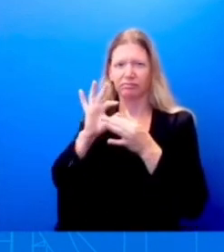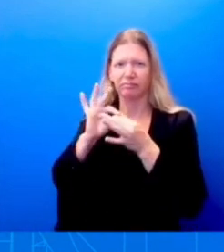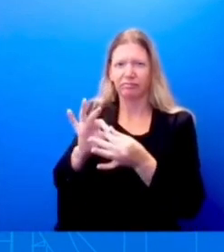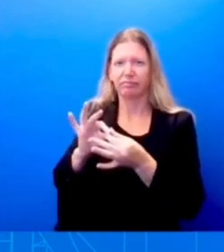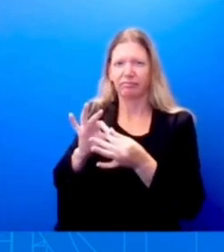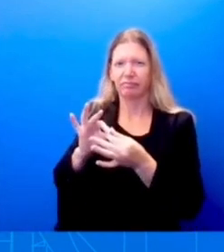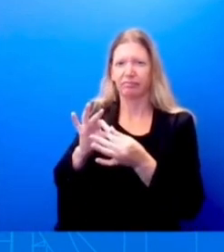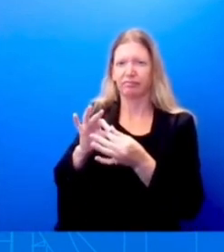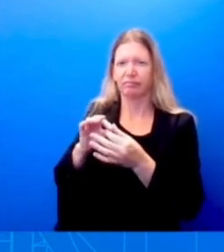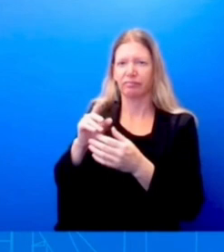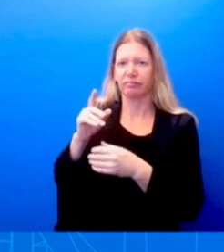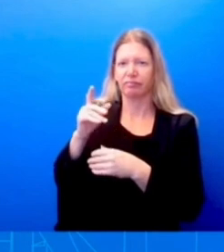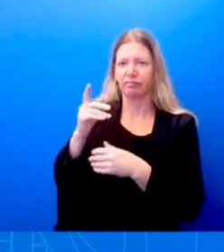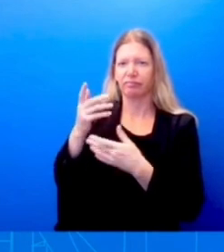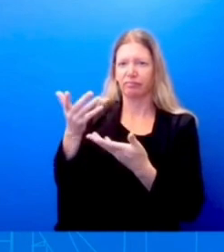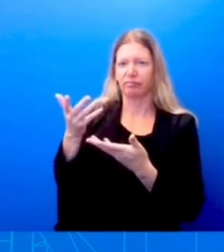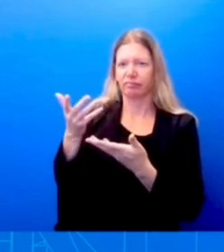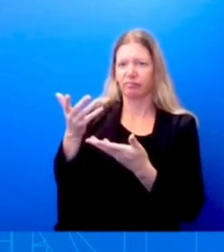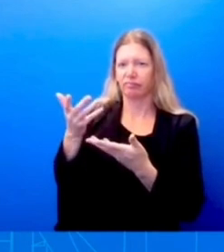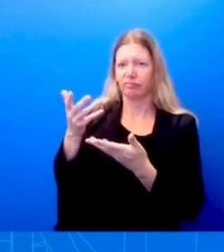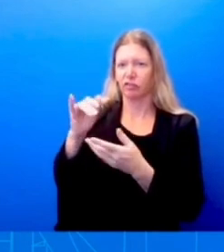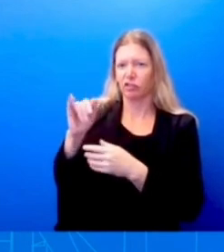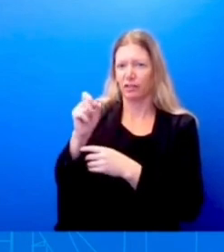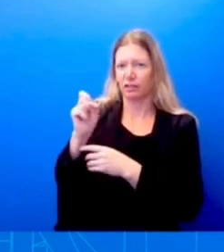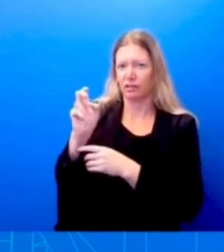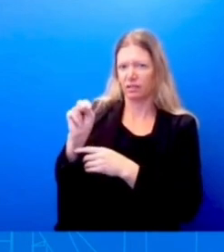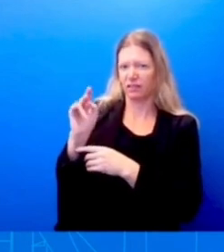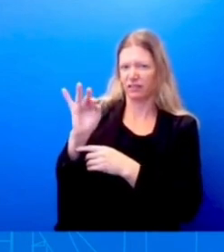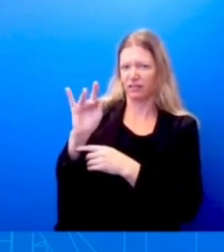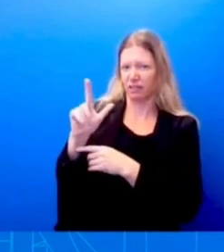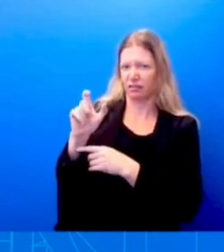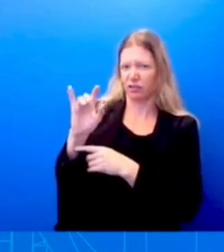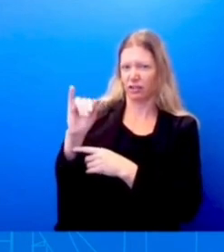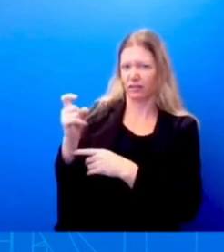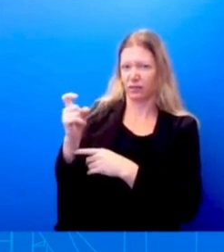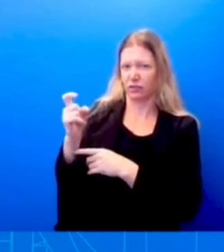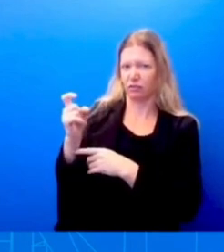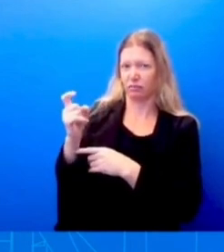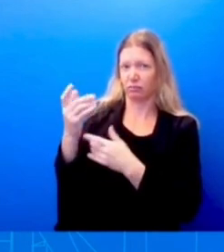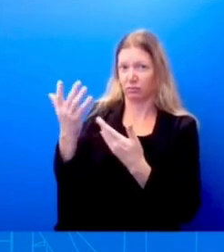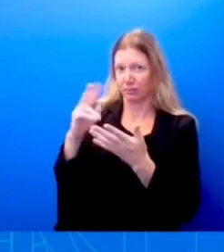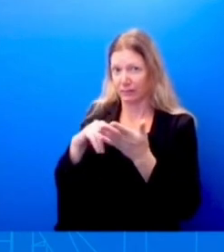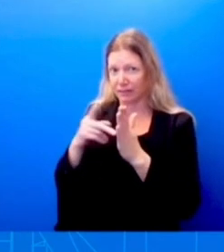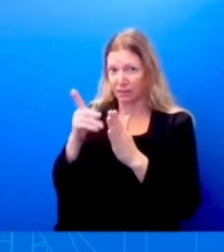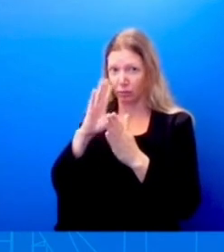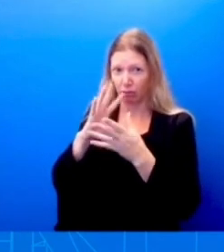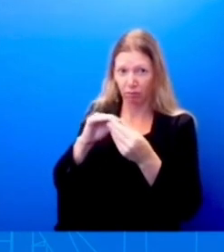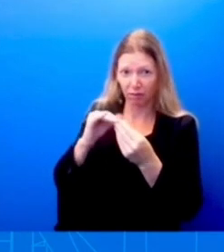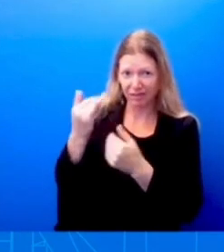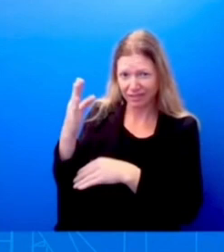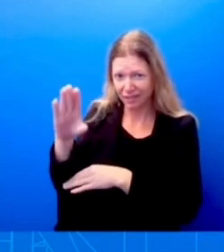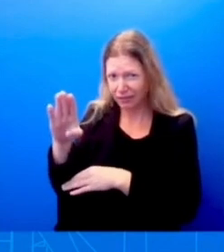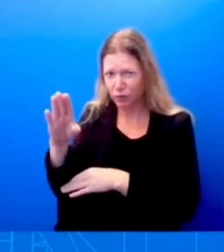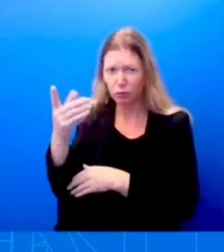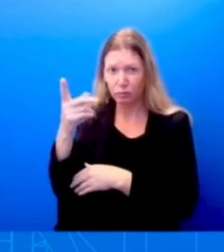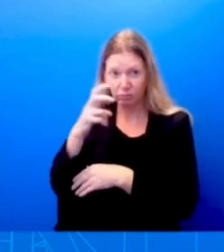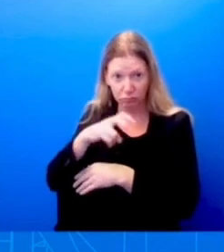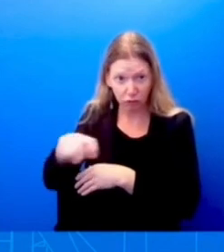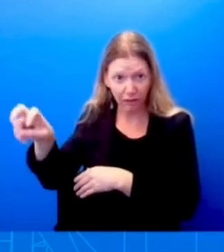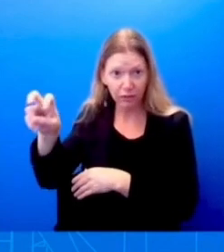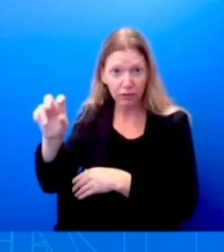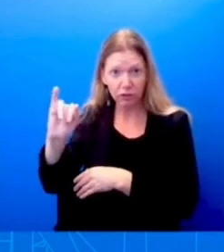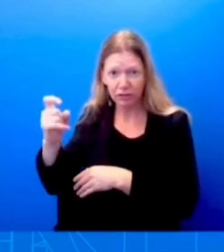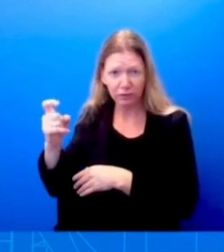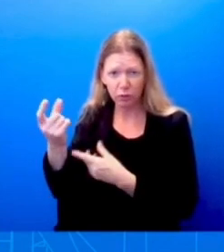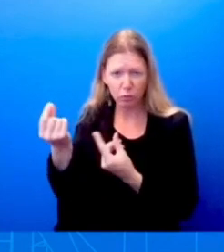did he just mean at the top of his remarks later this afternoon, or is he planning to travel to Jacksonville? so I, as, um, as the mayor just stated,